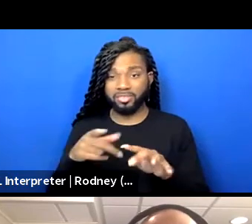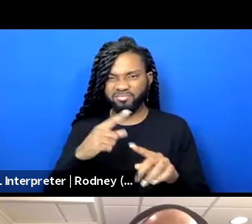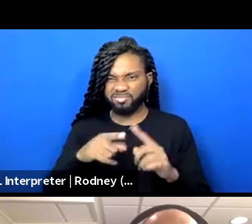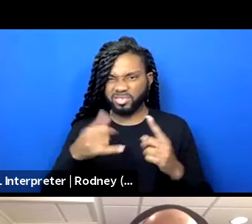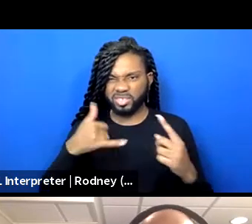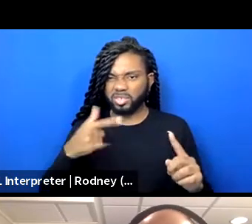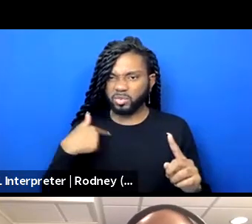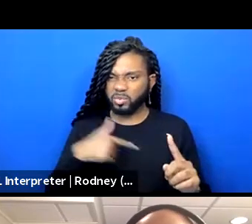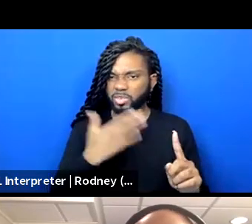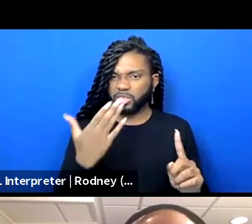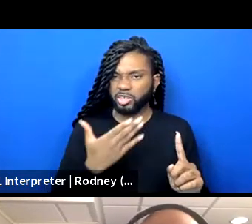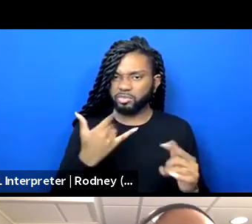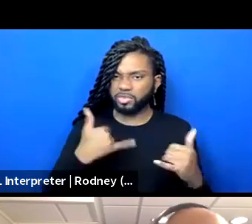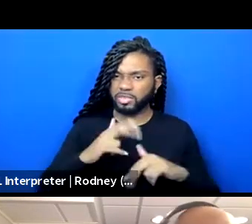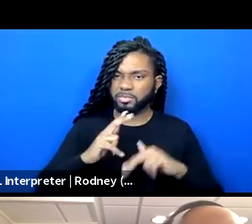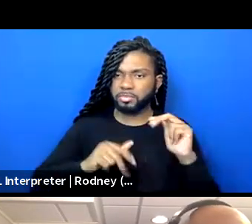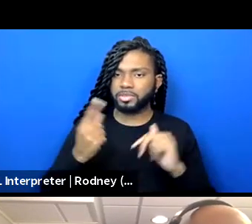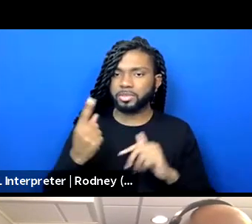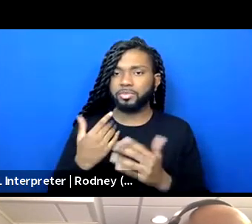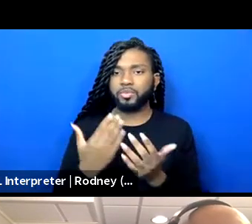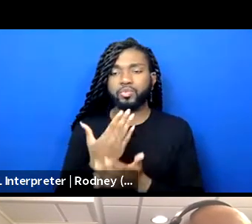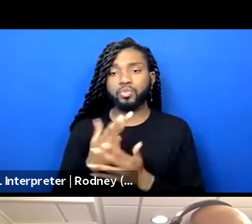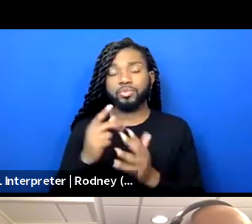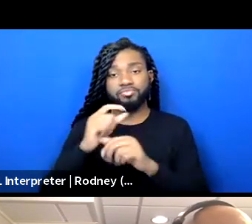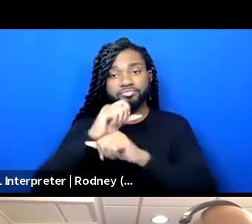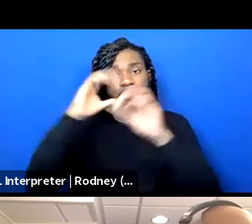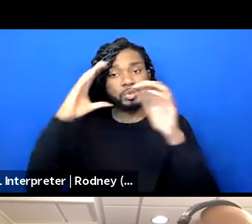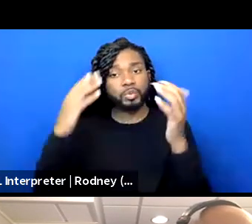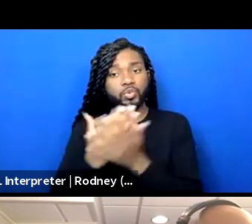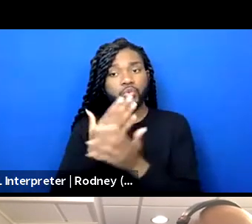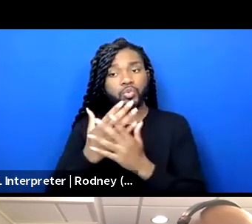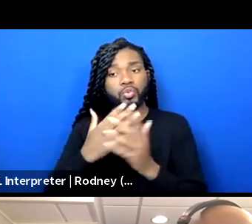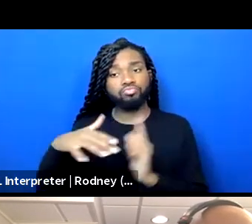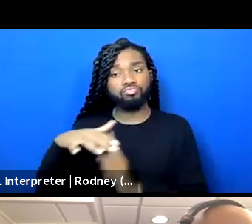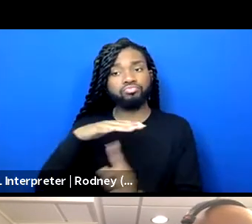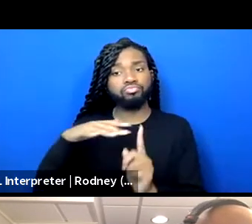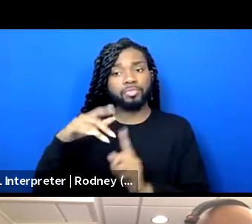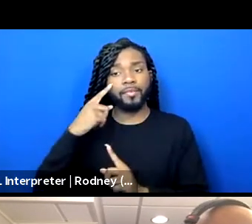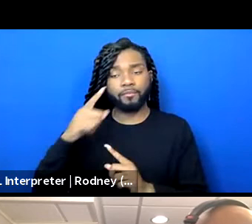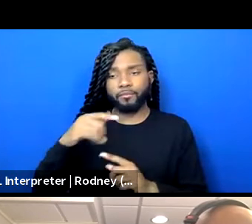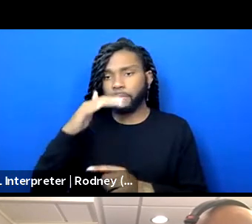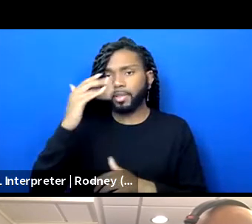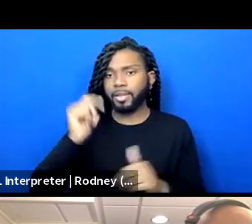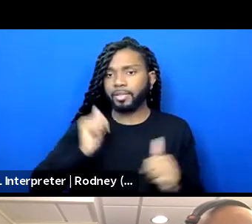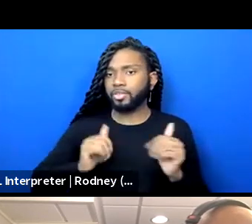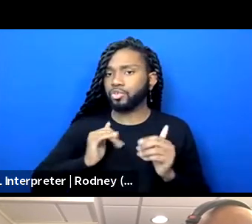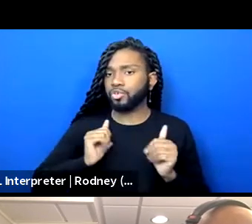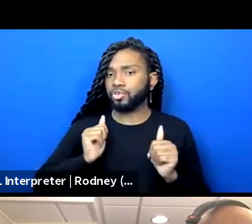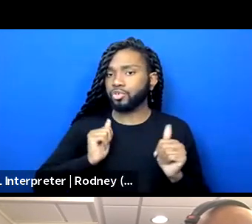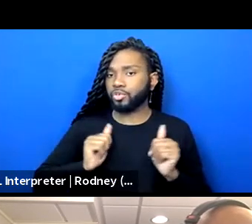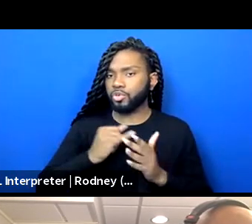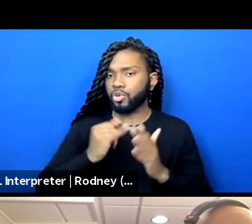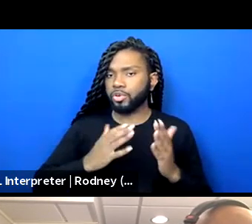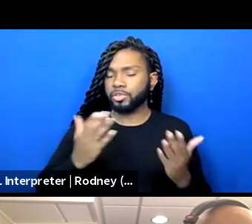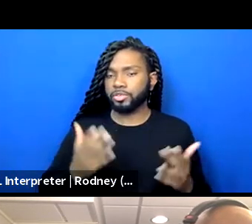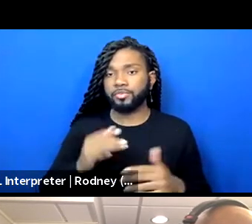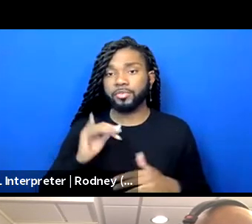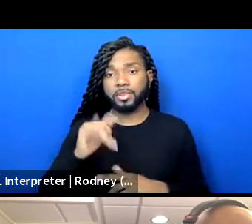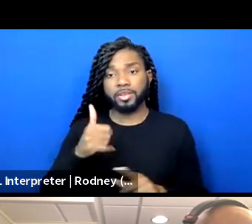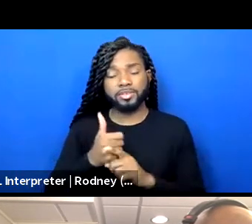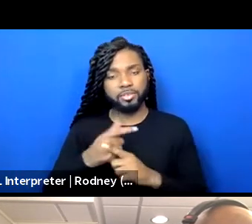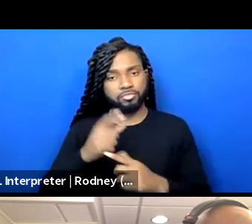building something new, envisioning a new ecosystem for Black theater artists here. A future that values the essential role